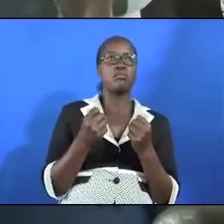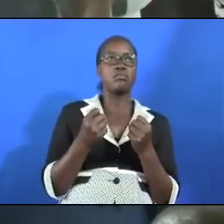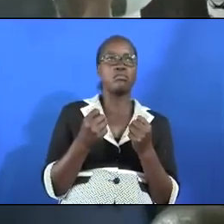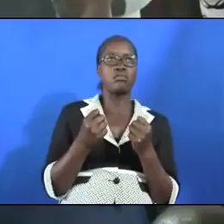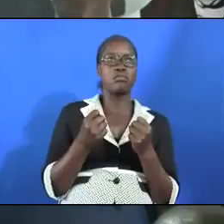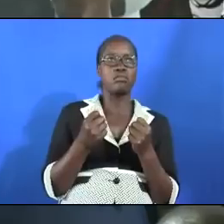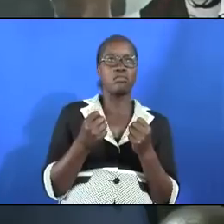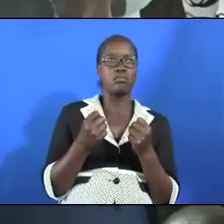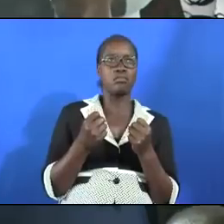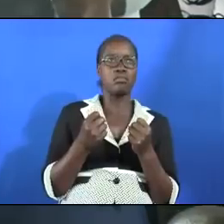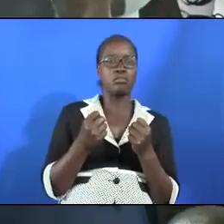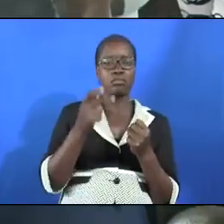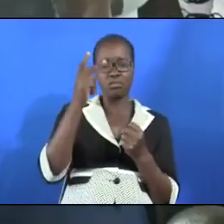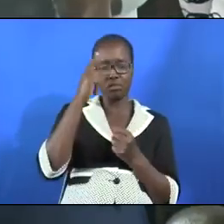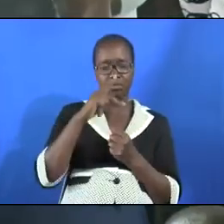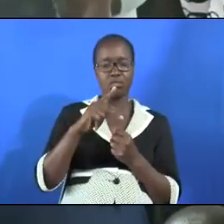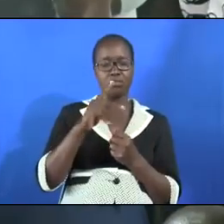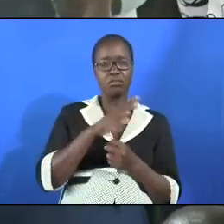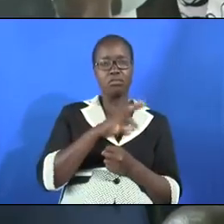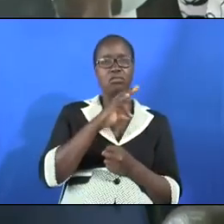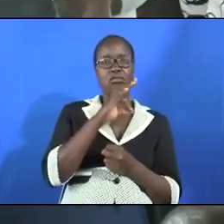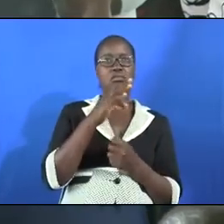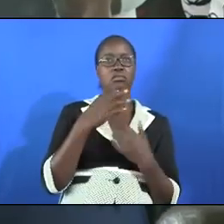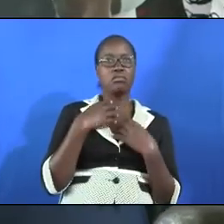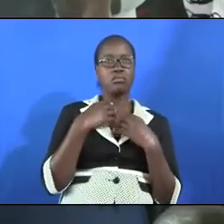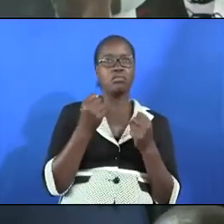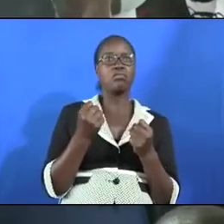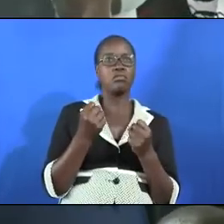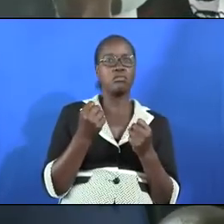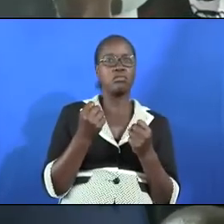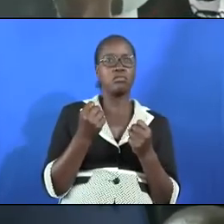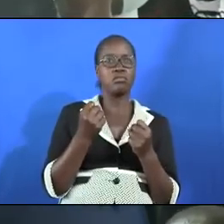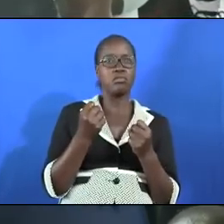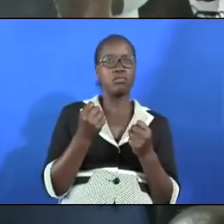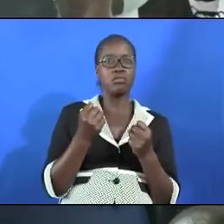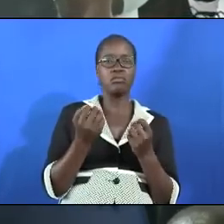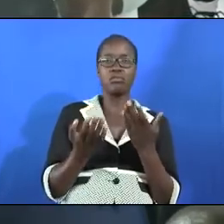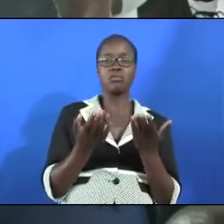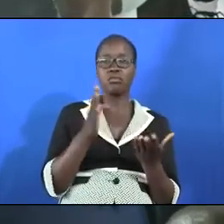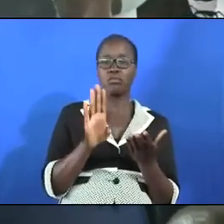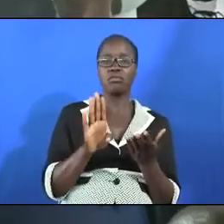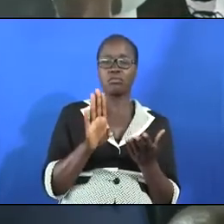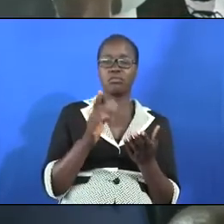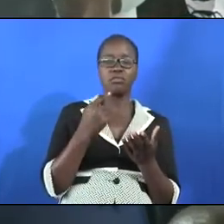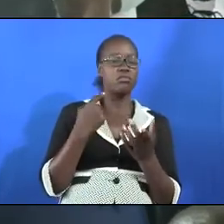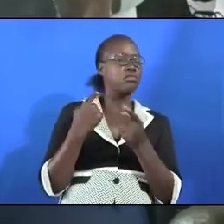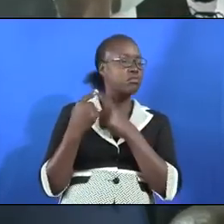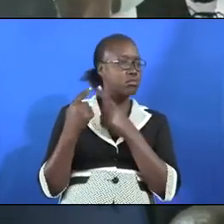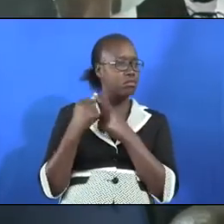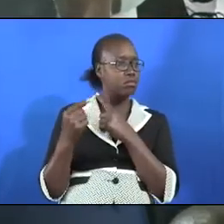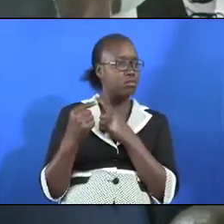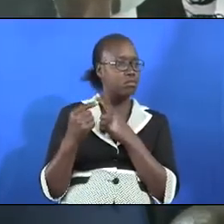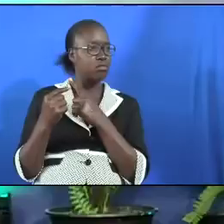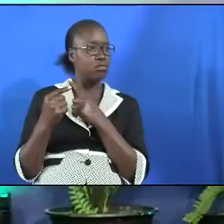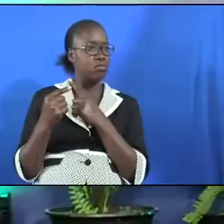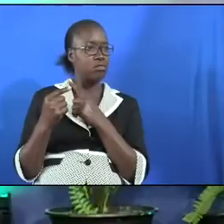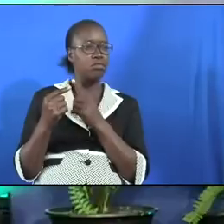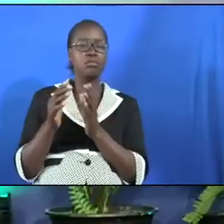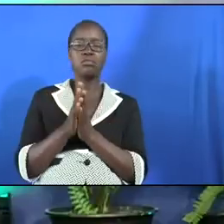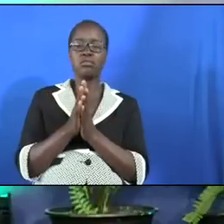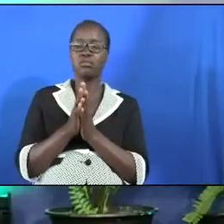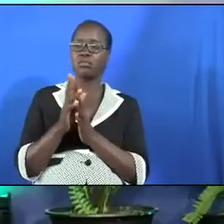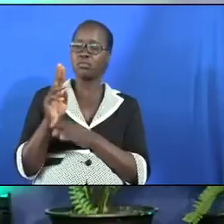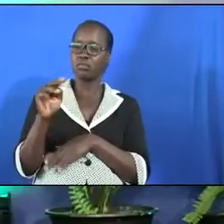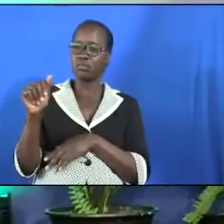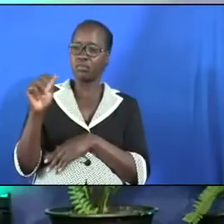and even the physical and spiritual healing kicks in may this be our experience Naaman suffered from